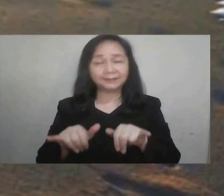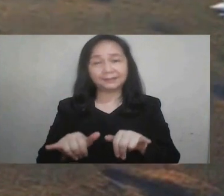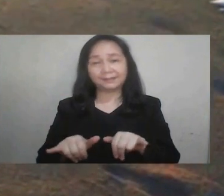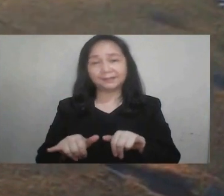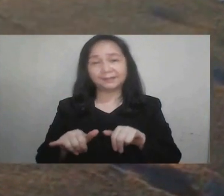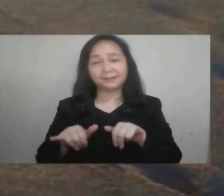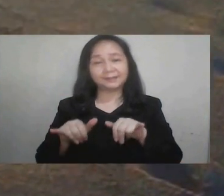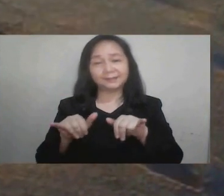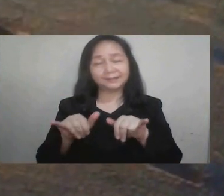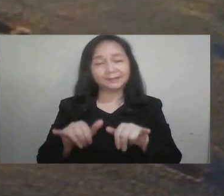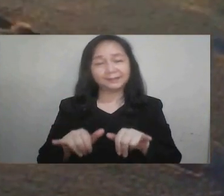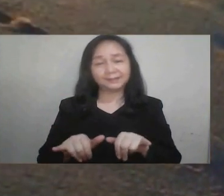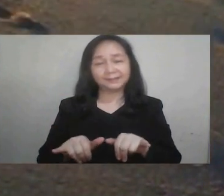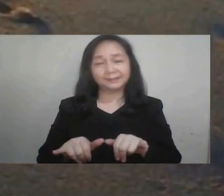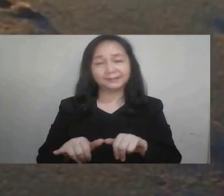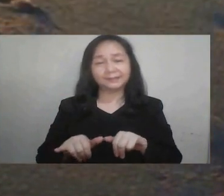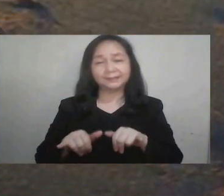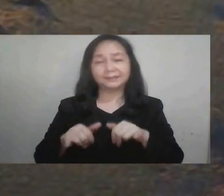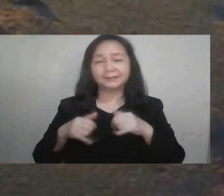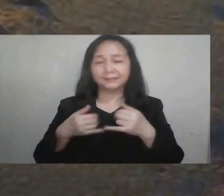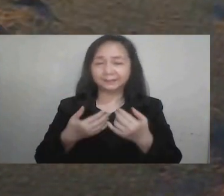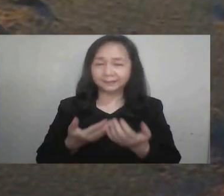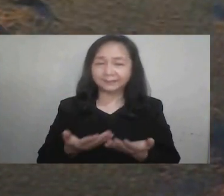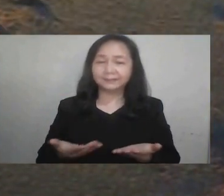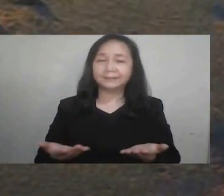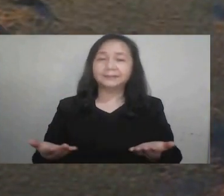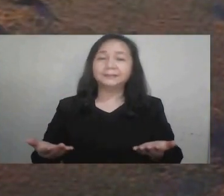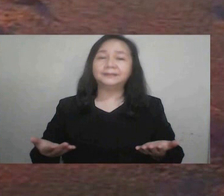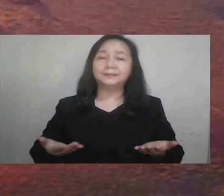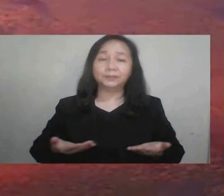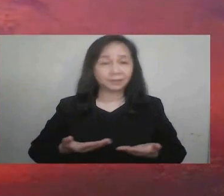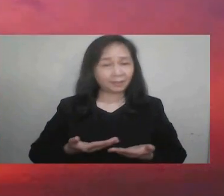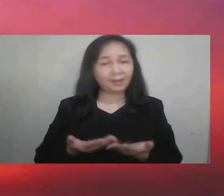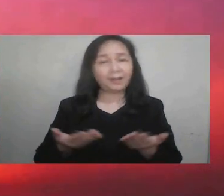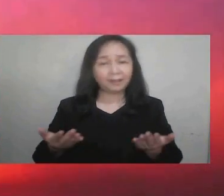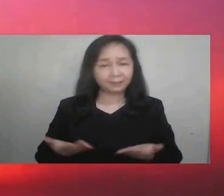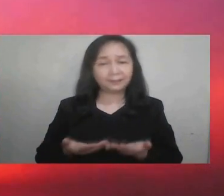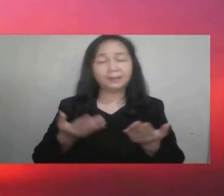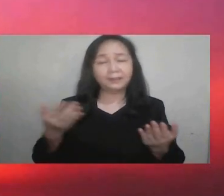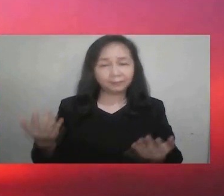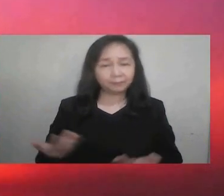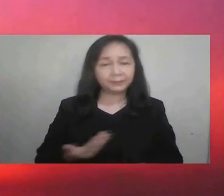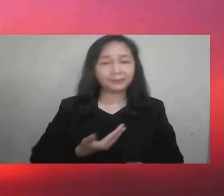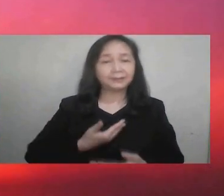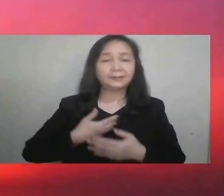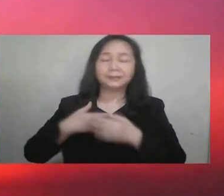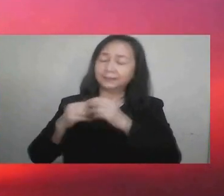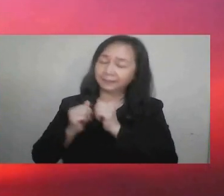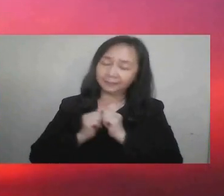Manatili ka dito sa